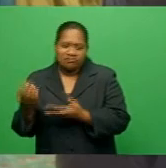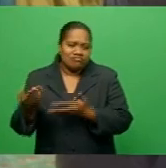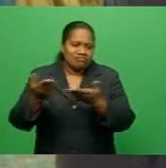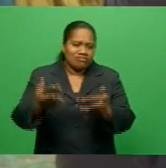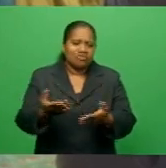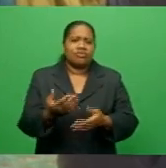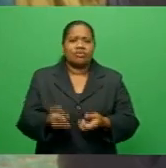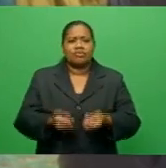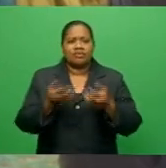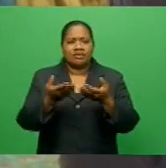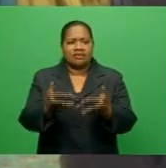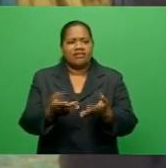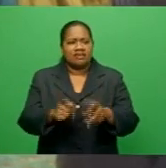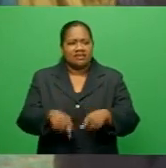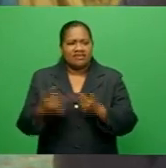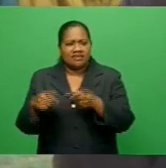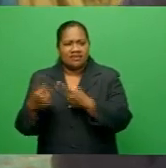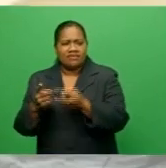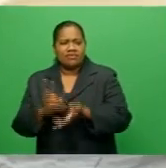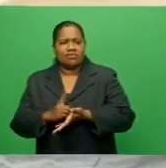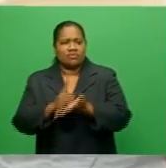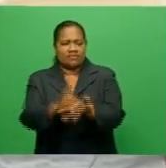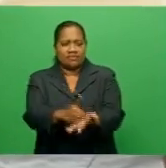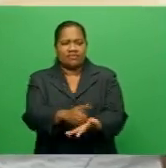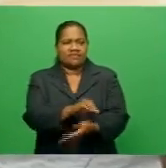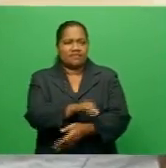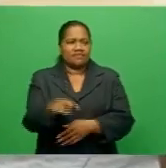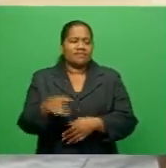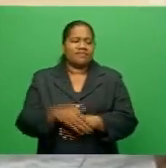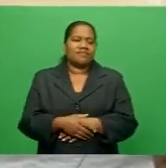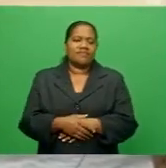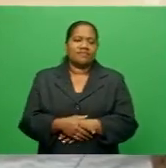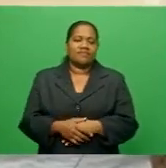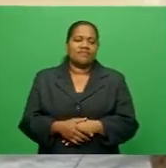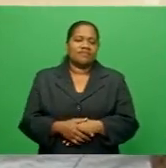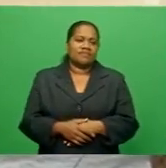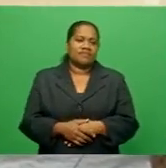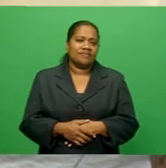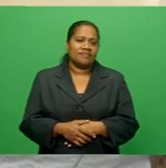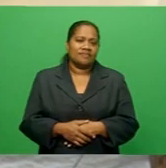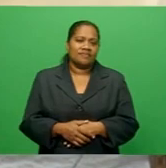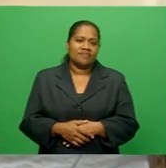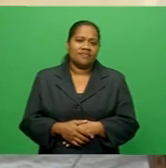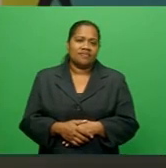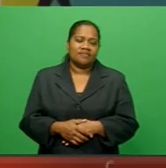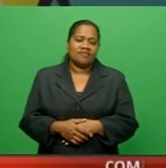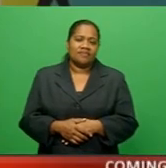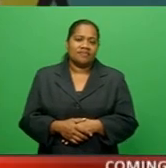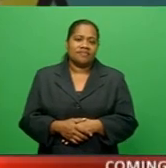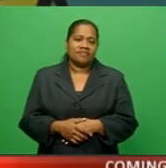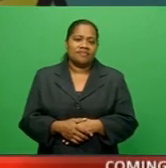other hygiene products through donations. Saini Animboiler, FBC News.